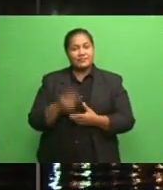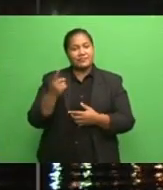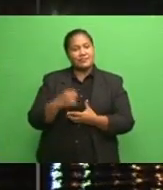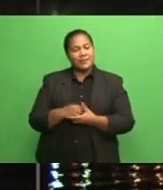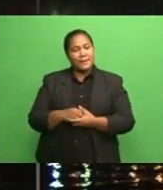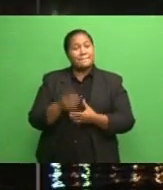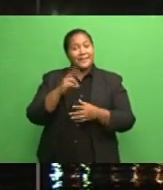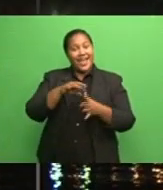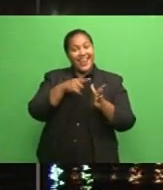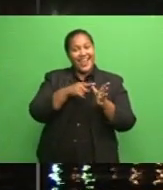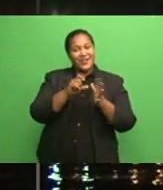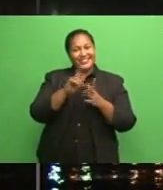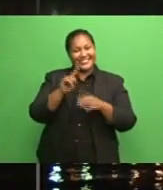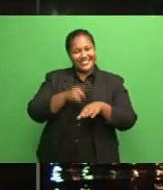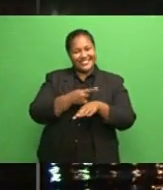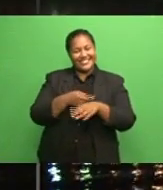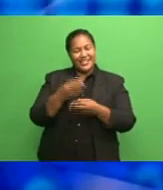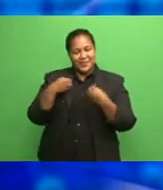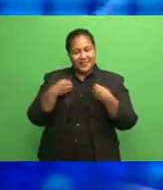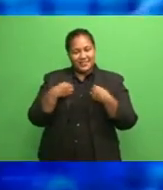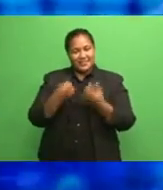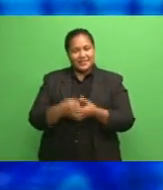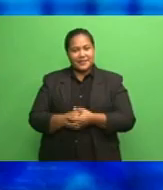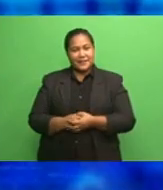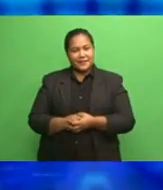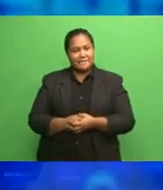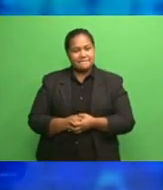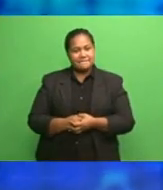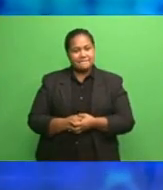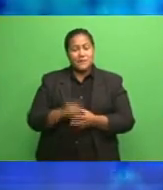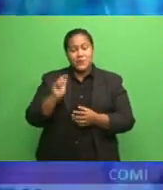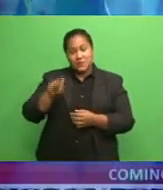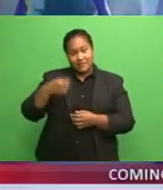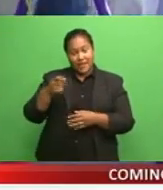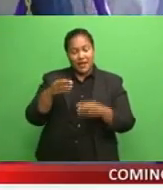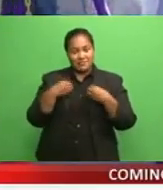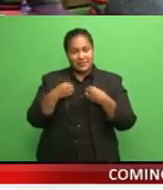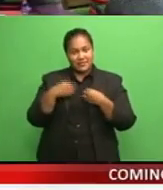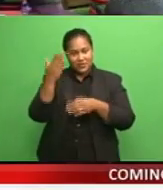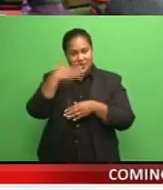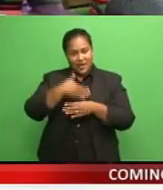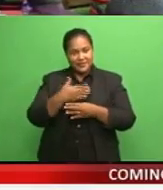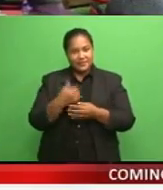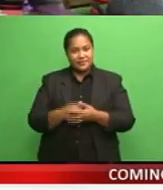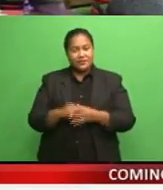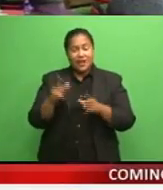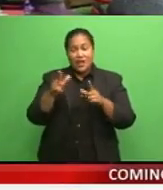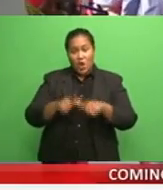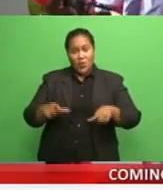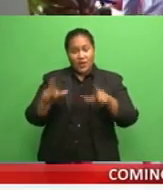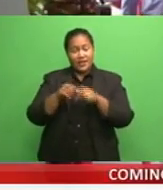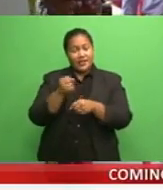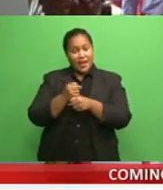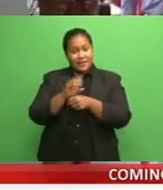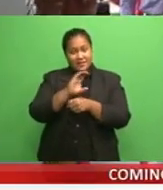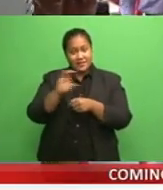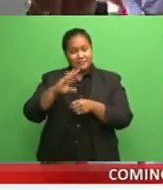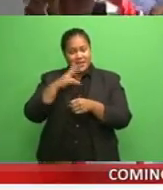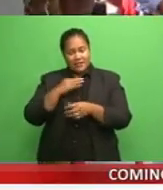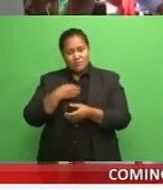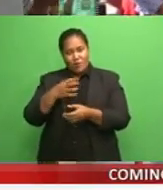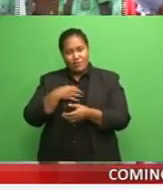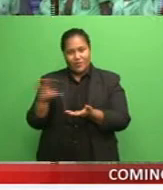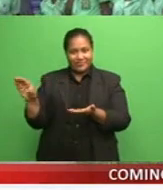us now with the latest in business. Thanks, Jackie. Coming up in business tonight, local company makes further investments.